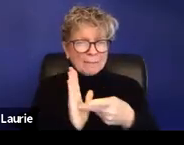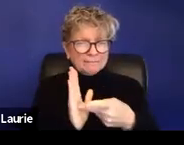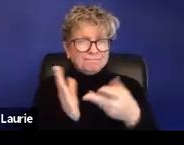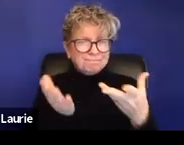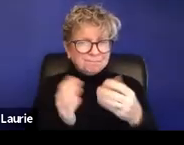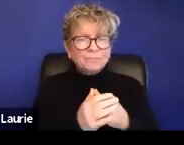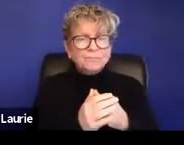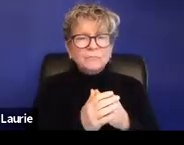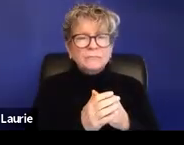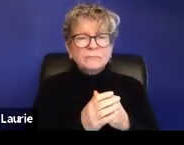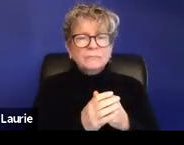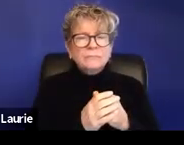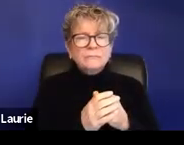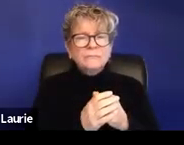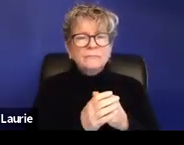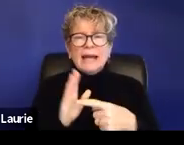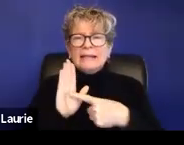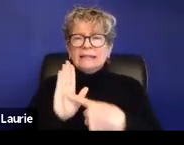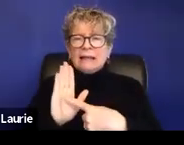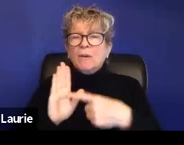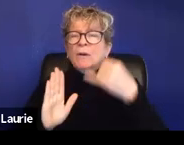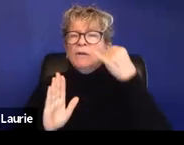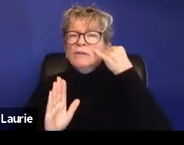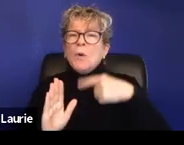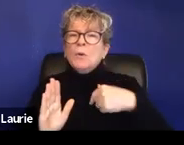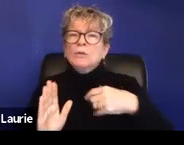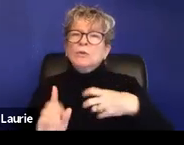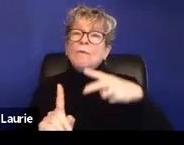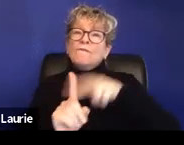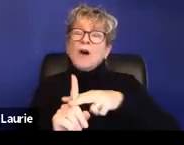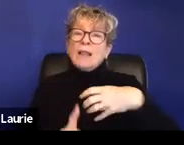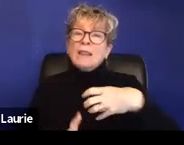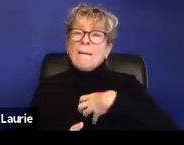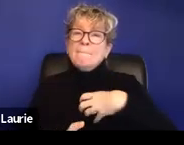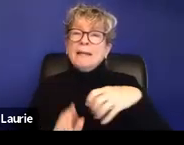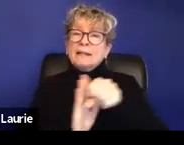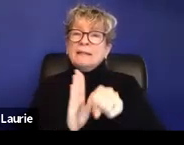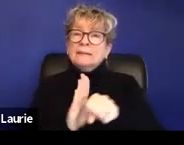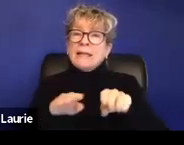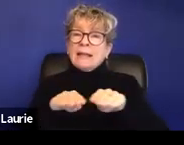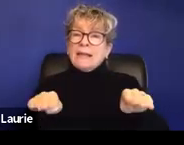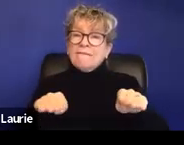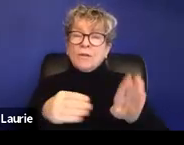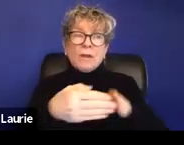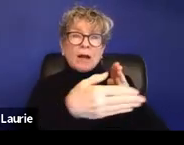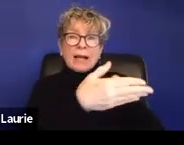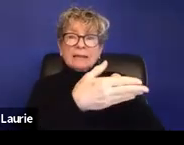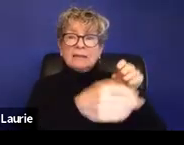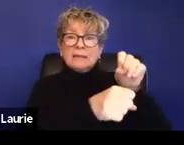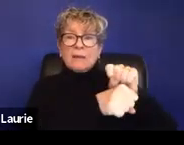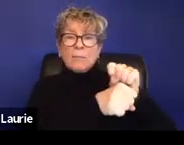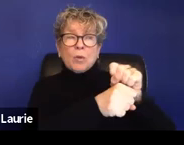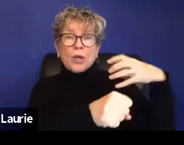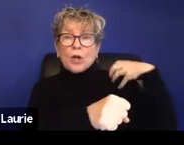depending on if you, uh, file a complaint at the state level against your employer, if you